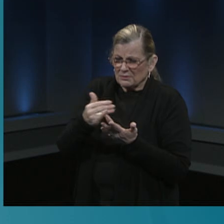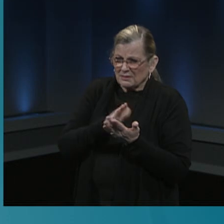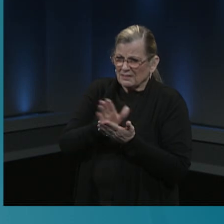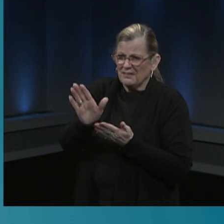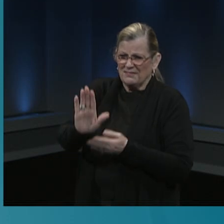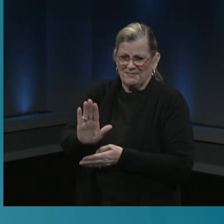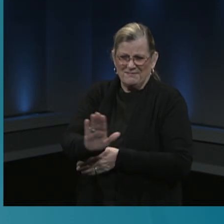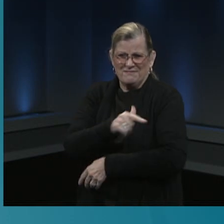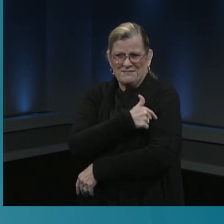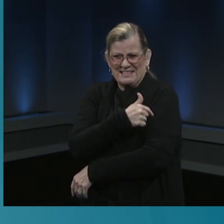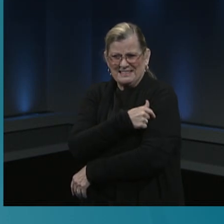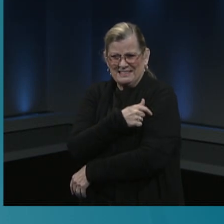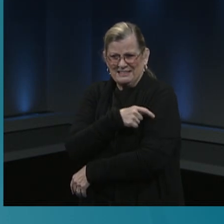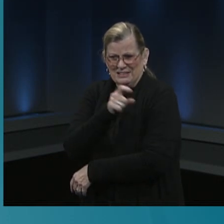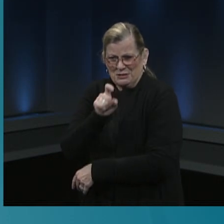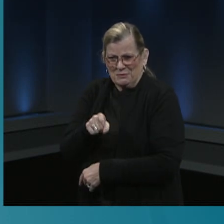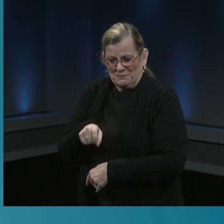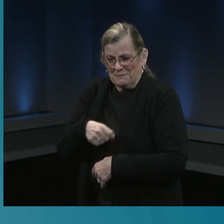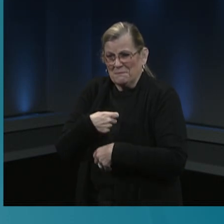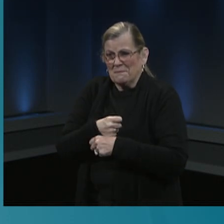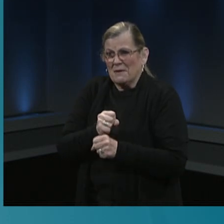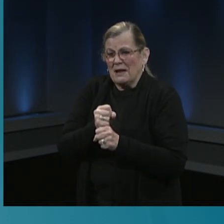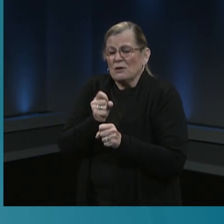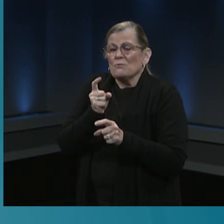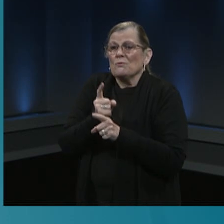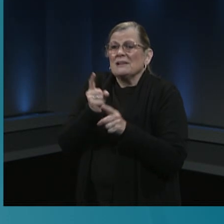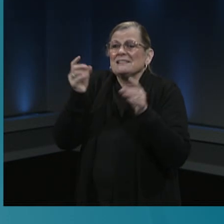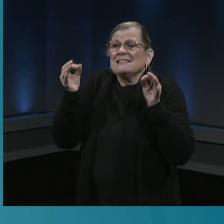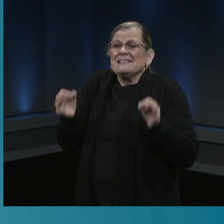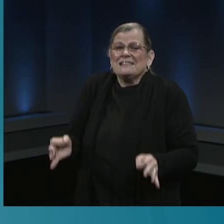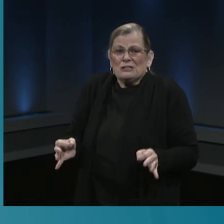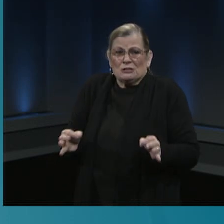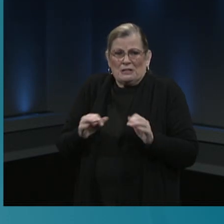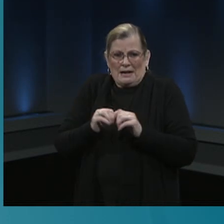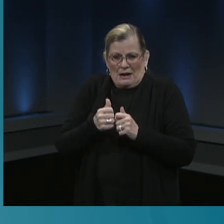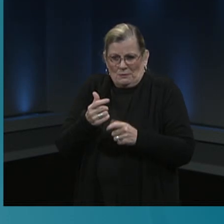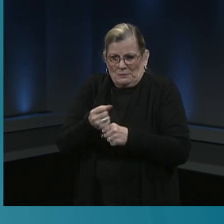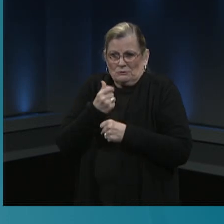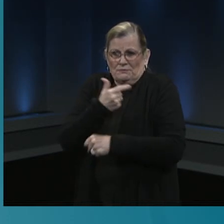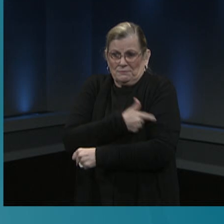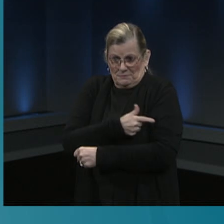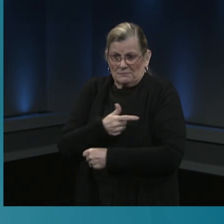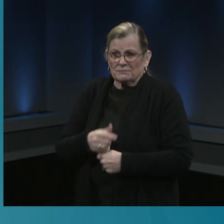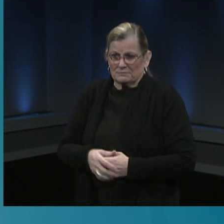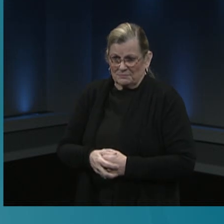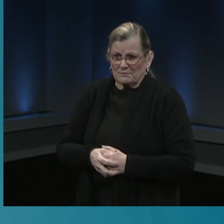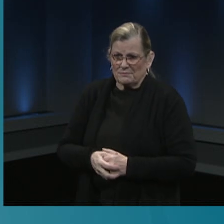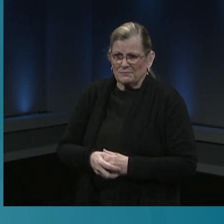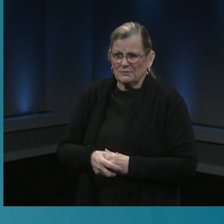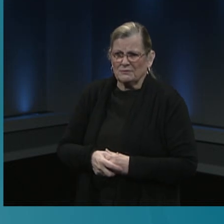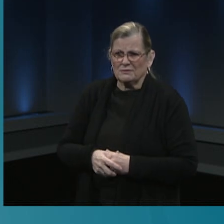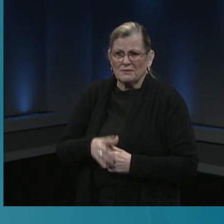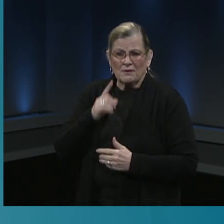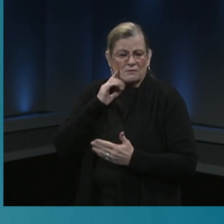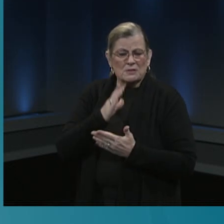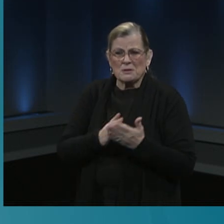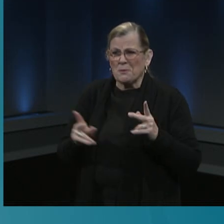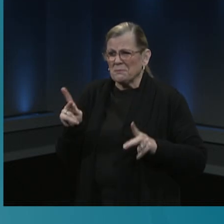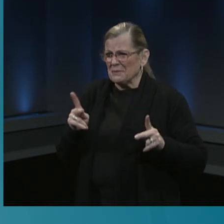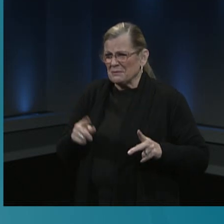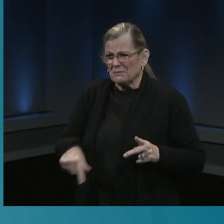can make the right decisions for themselves. For some people, it may be difficult to do this,